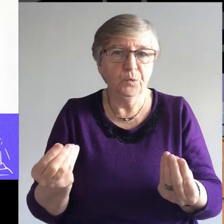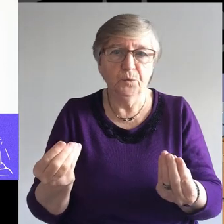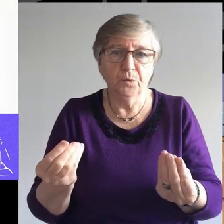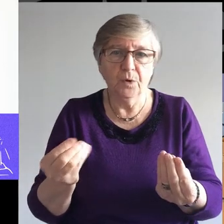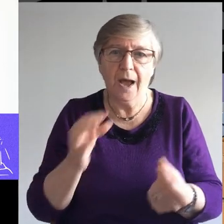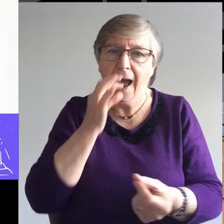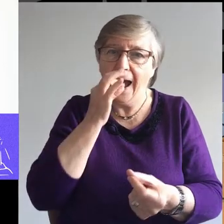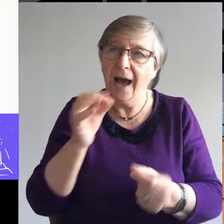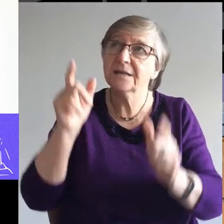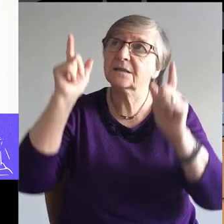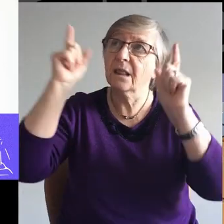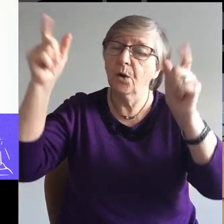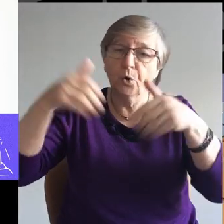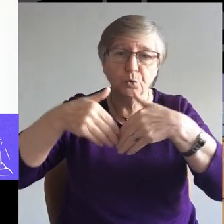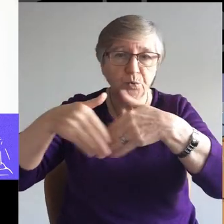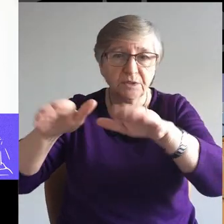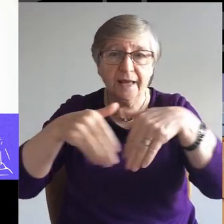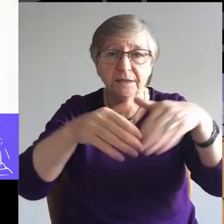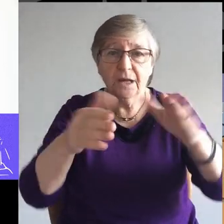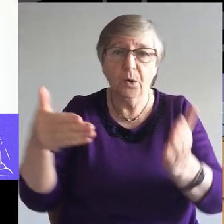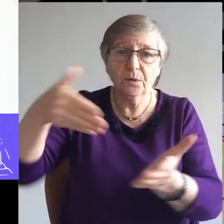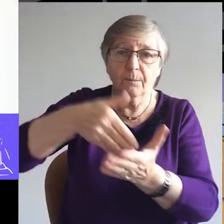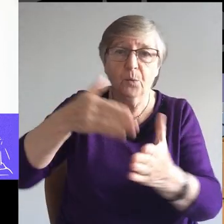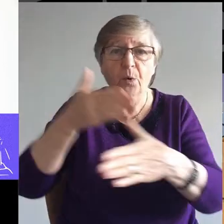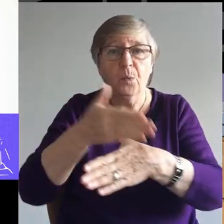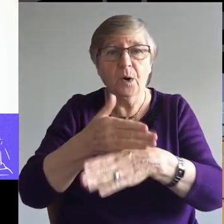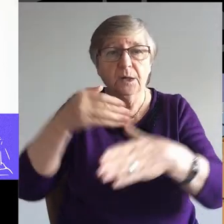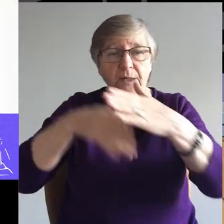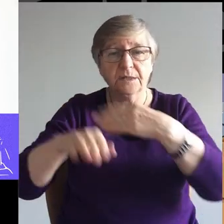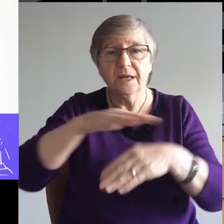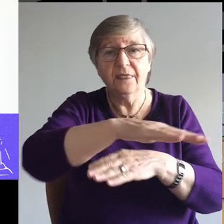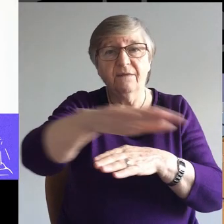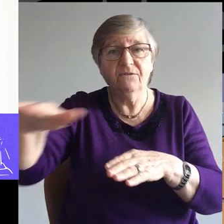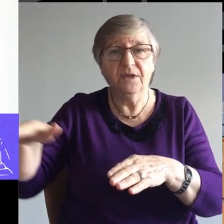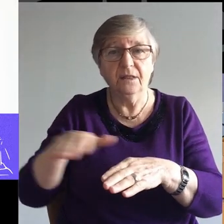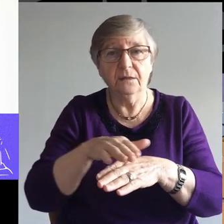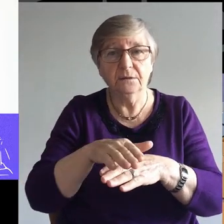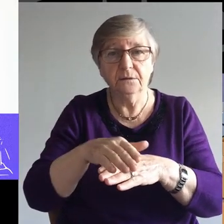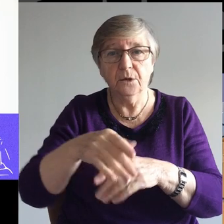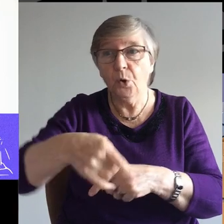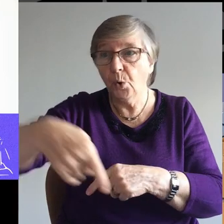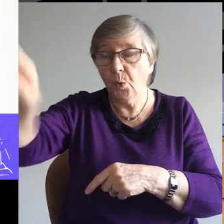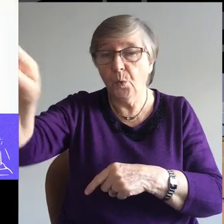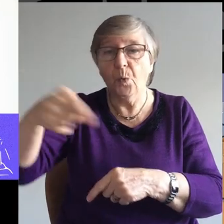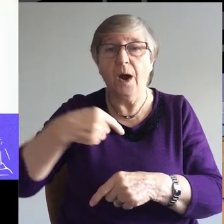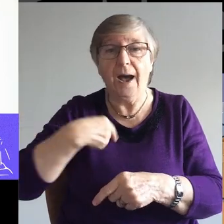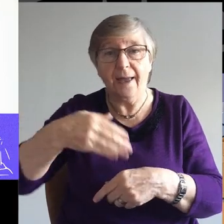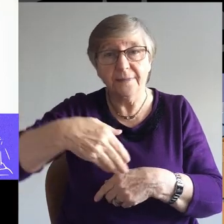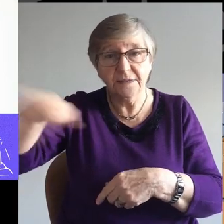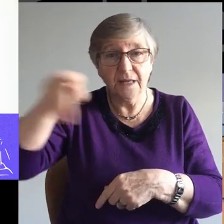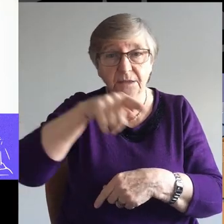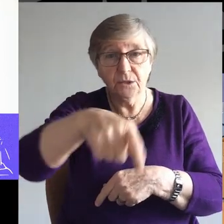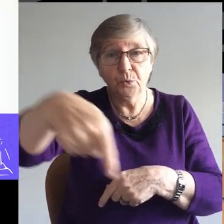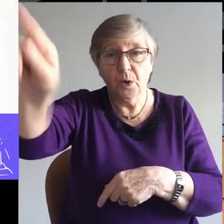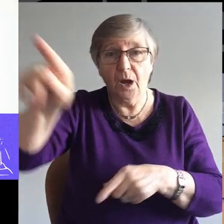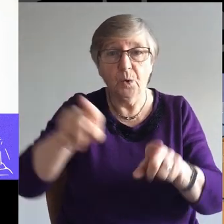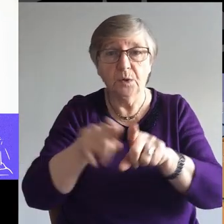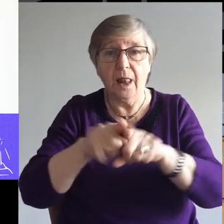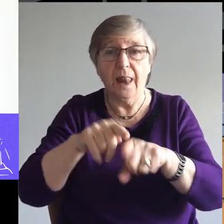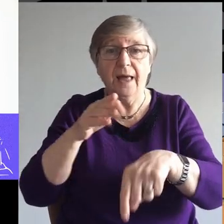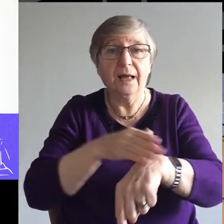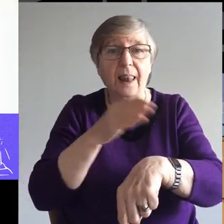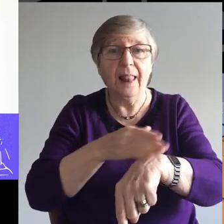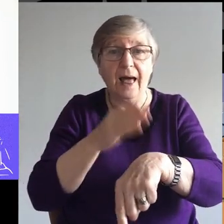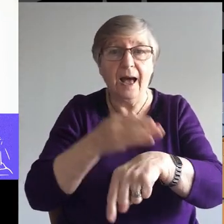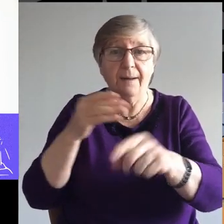the harvest, therefore to send out the workers into his harvest field. Go, I am sending you out like lamb amongst